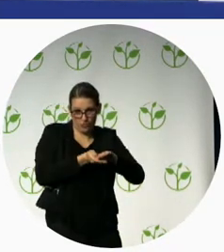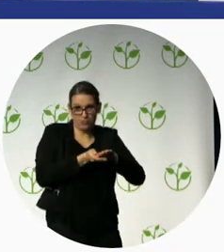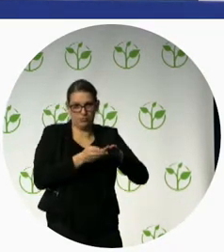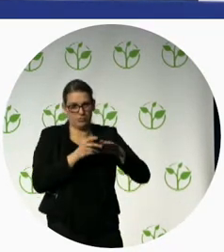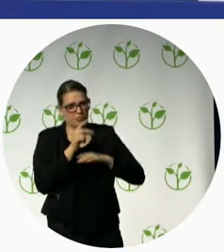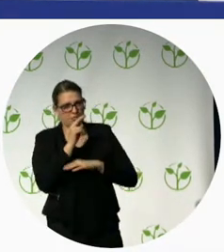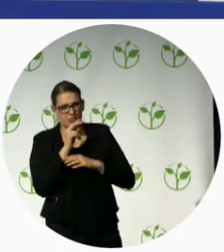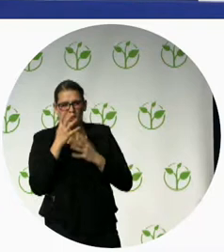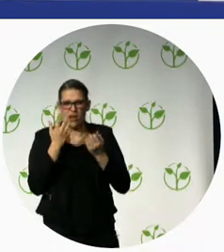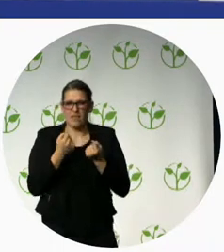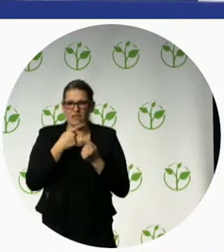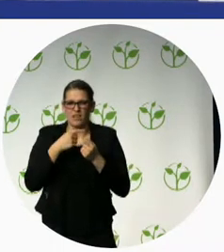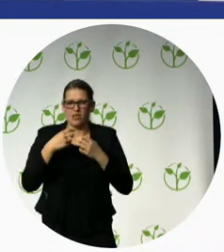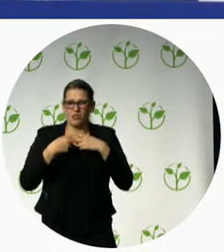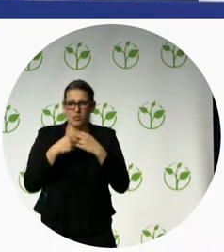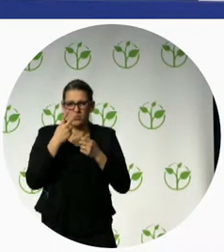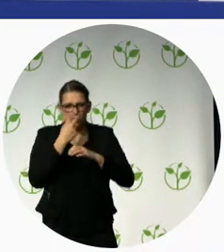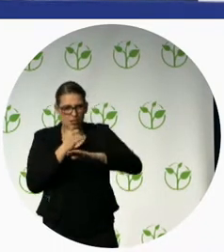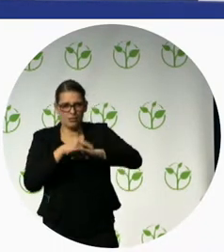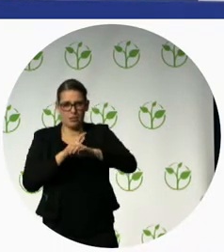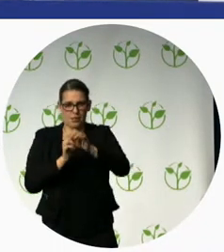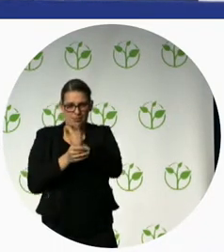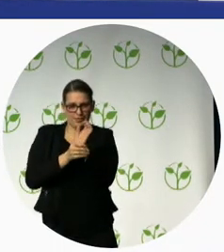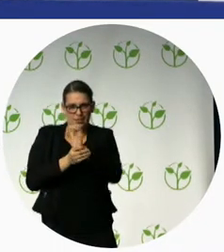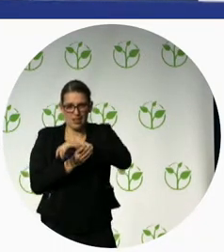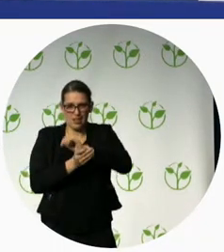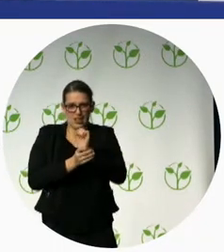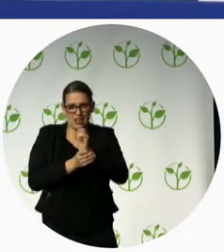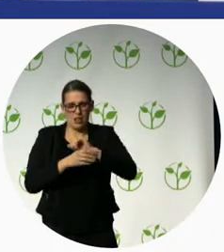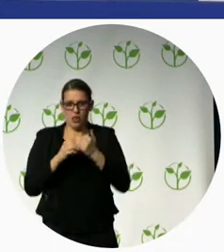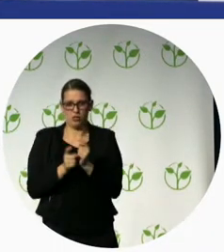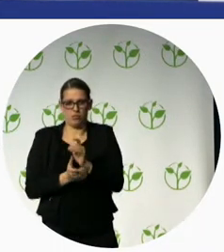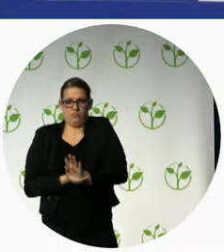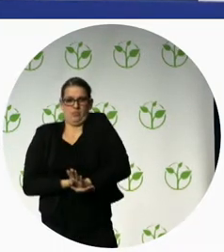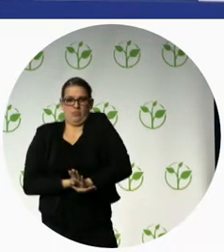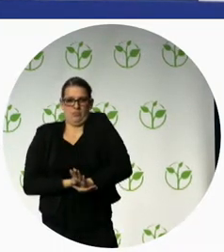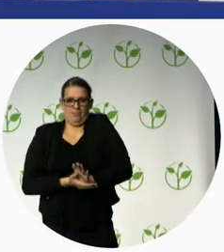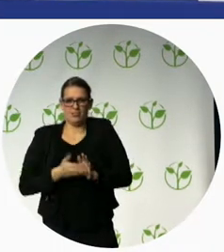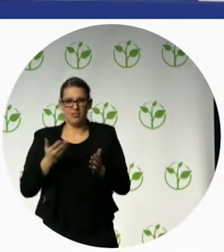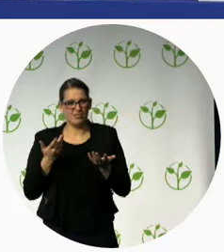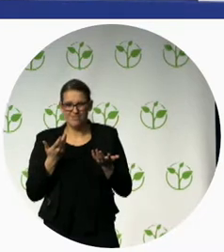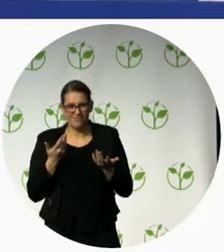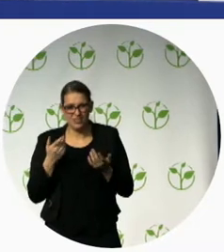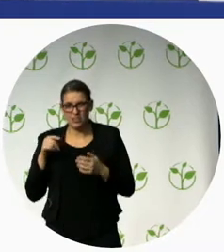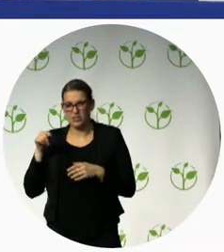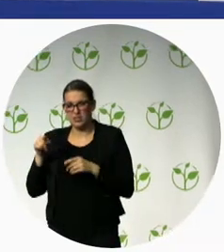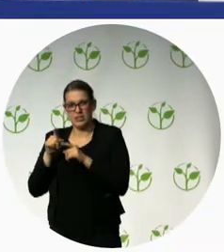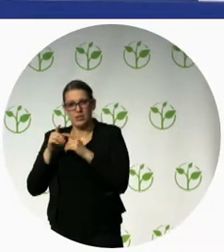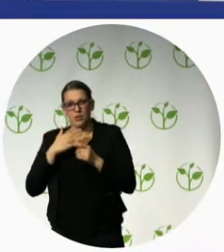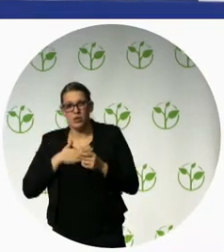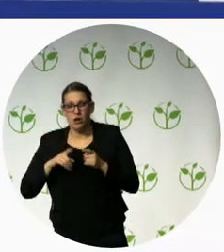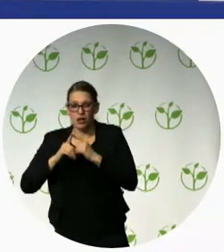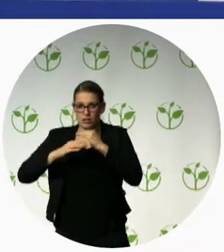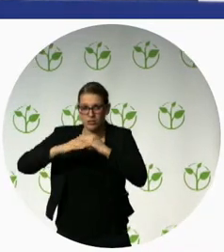it does not permit people in our cultures to sit on the floor squat these are these are postures that are an